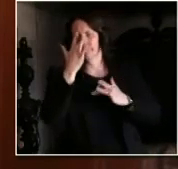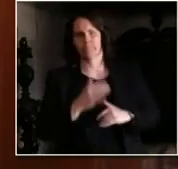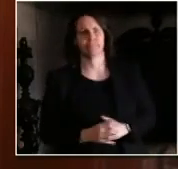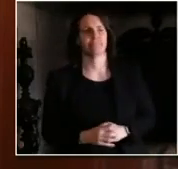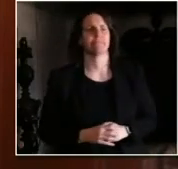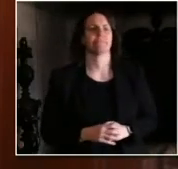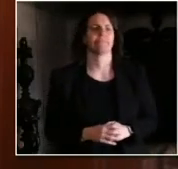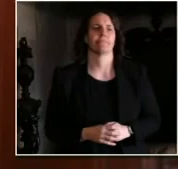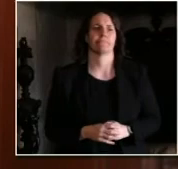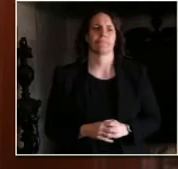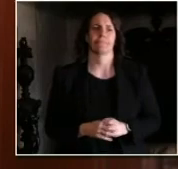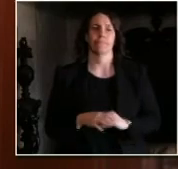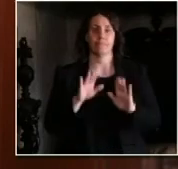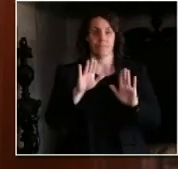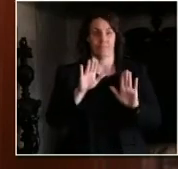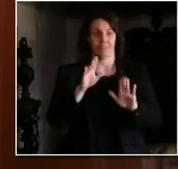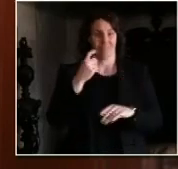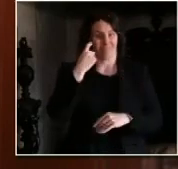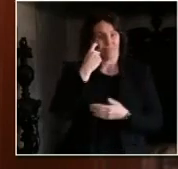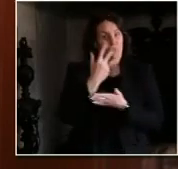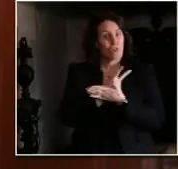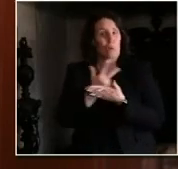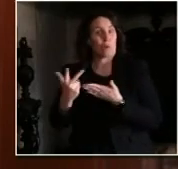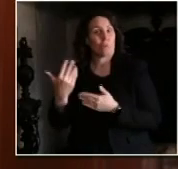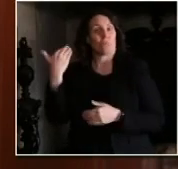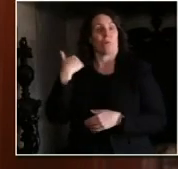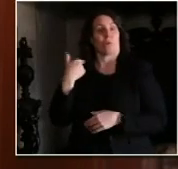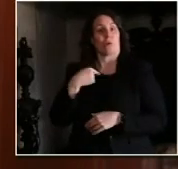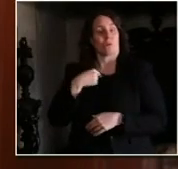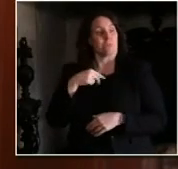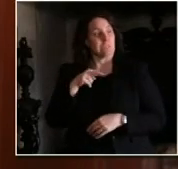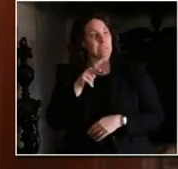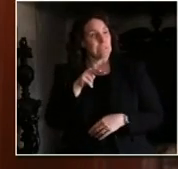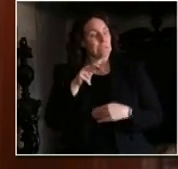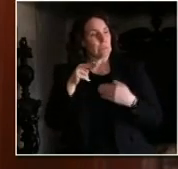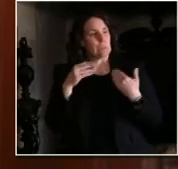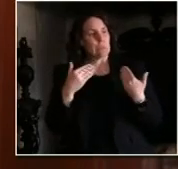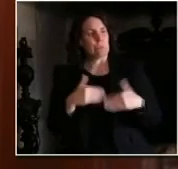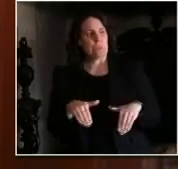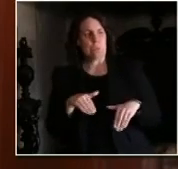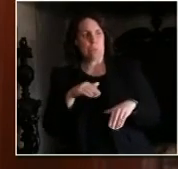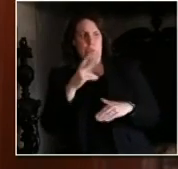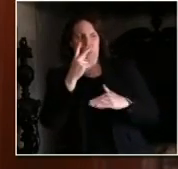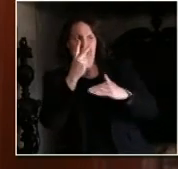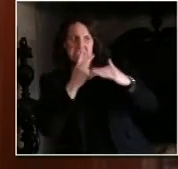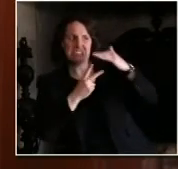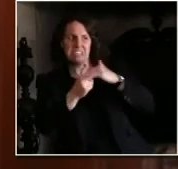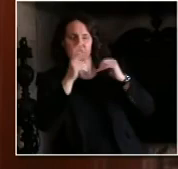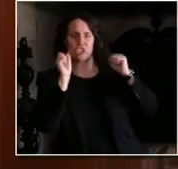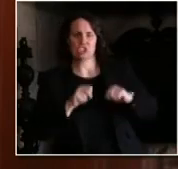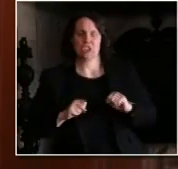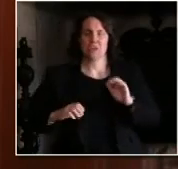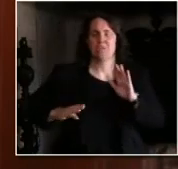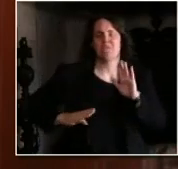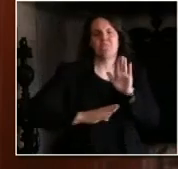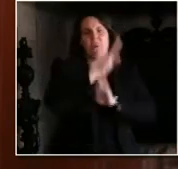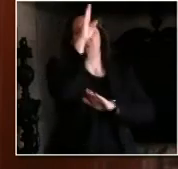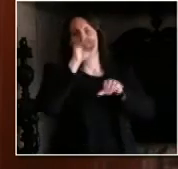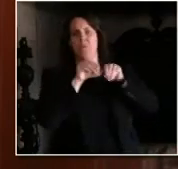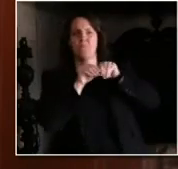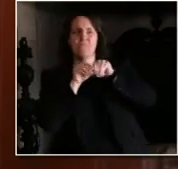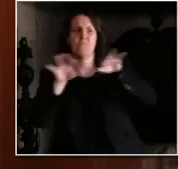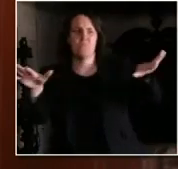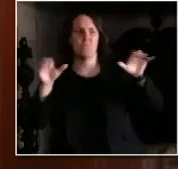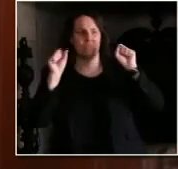for what COVID-19 could mean for our state. According to the model created by the Department of Health Services, Wisconsin